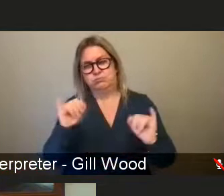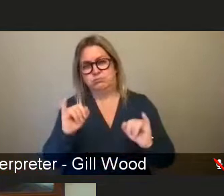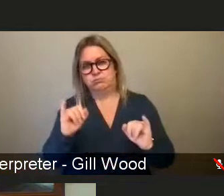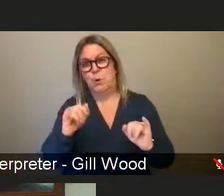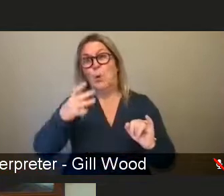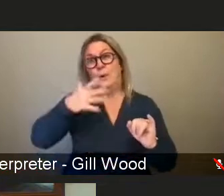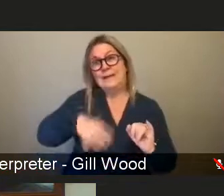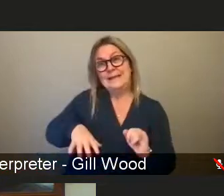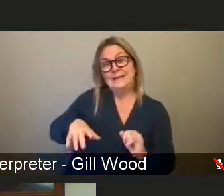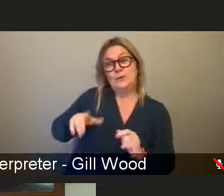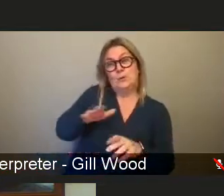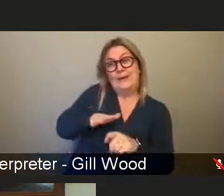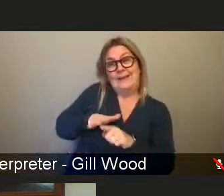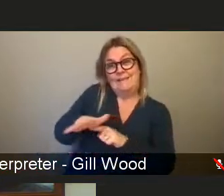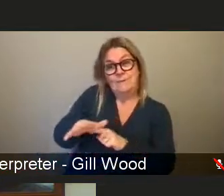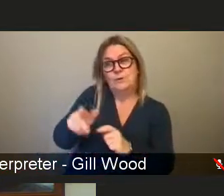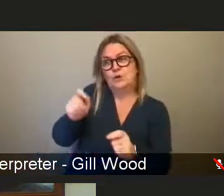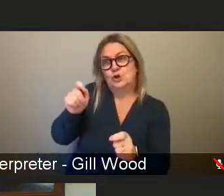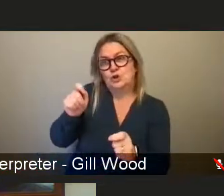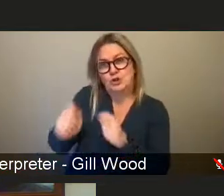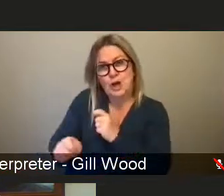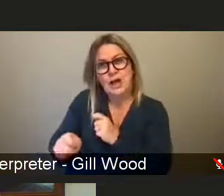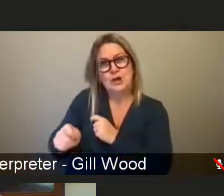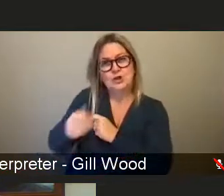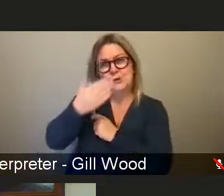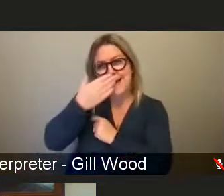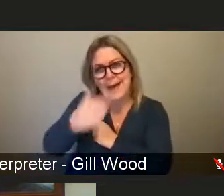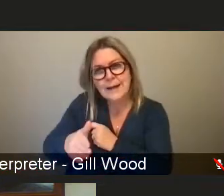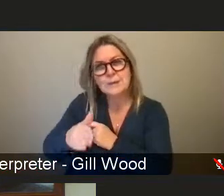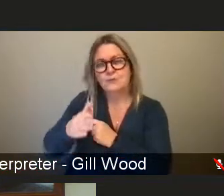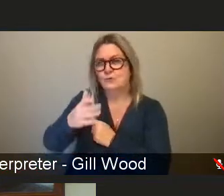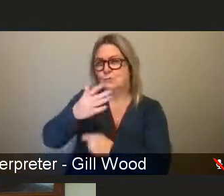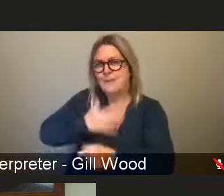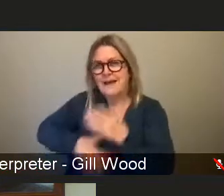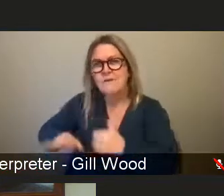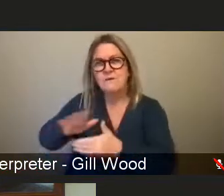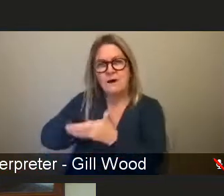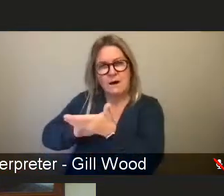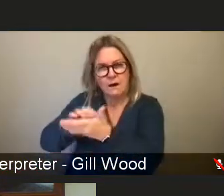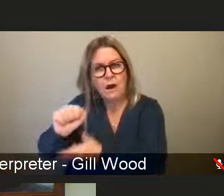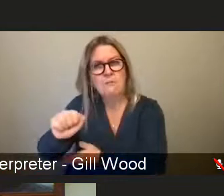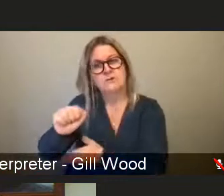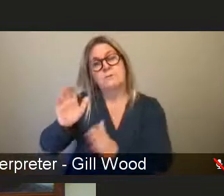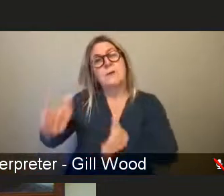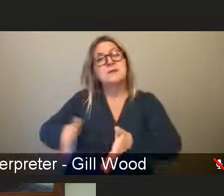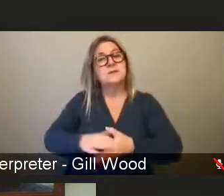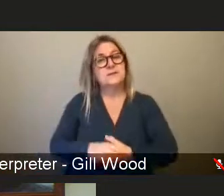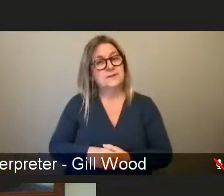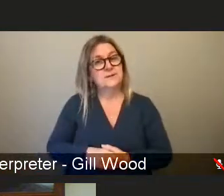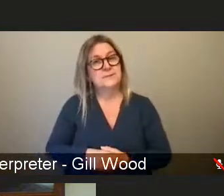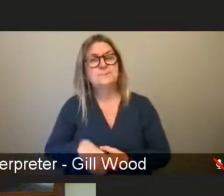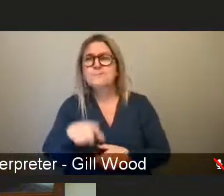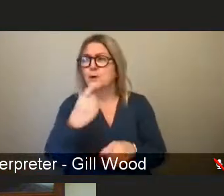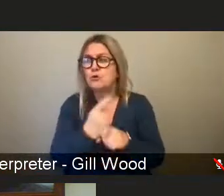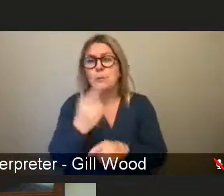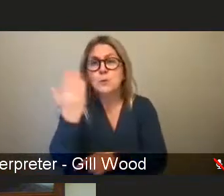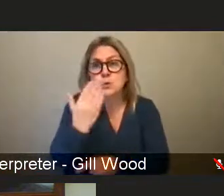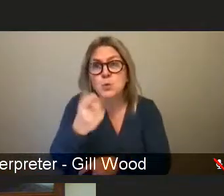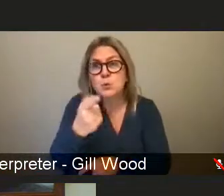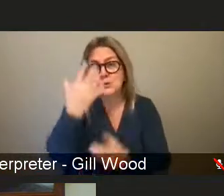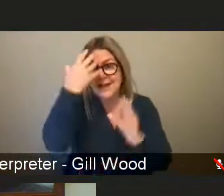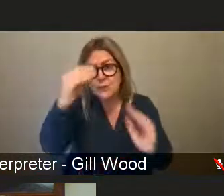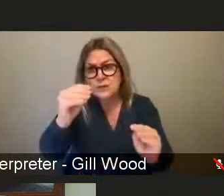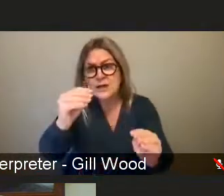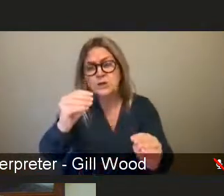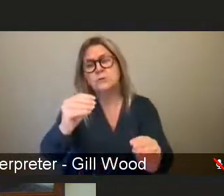roles, you know, and there was a question, I think, about schools, you know, that's the key most important thing that schools can be doing is to